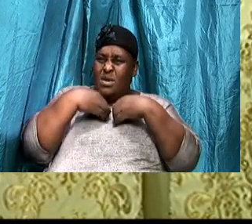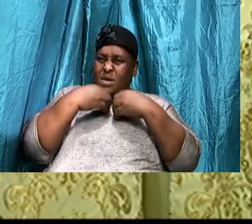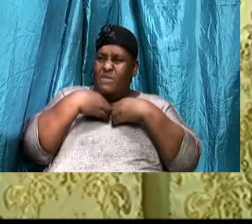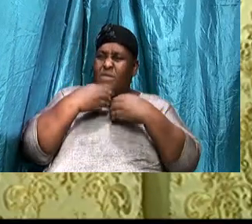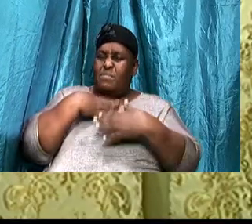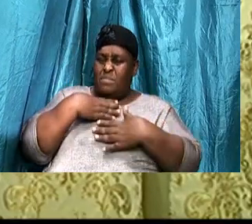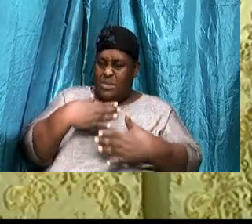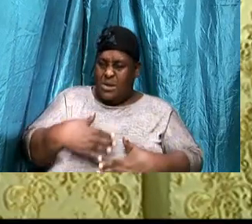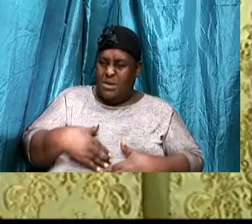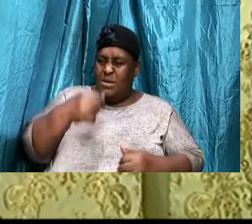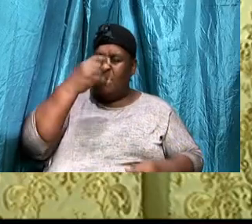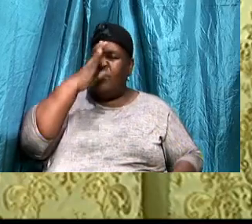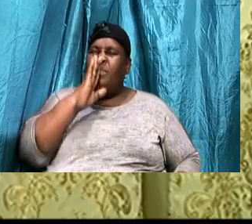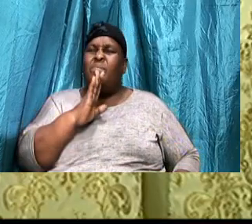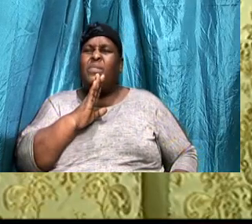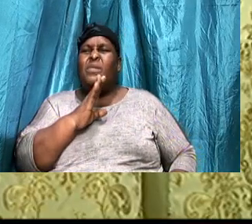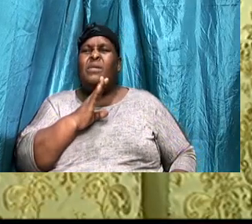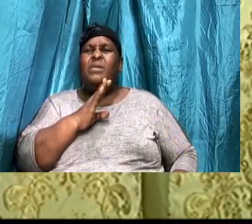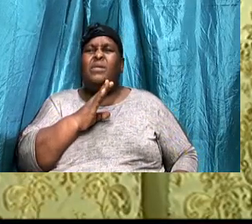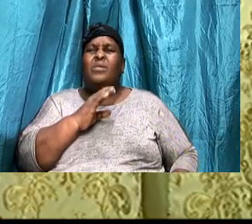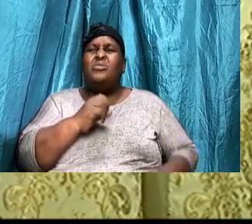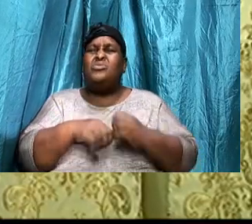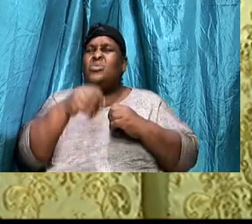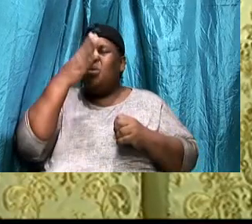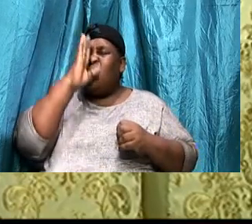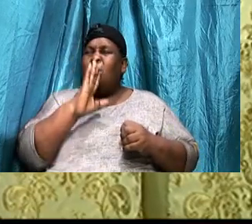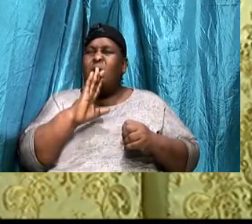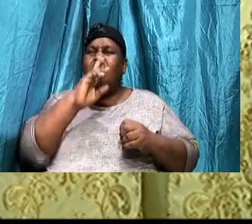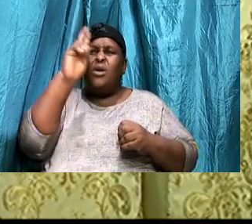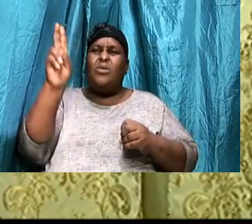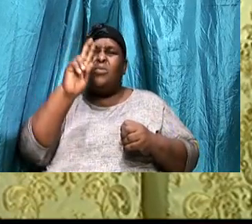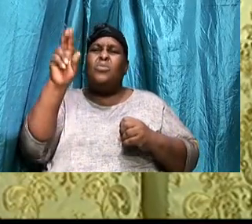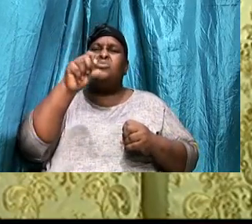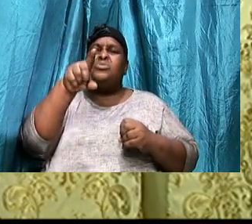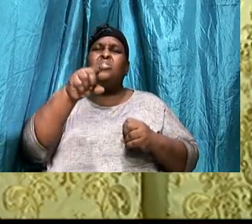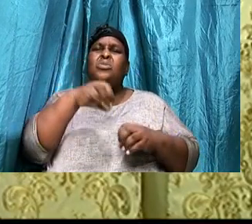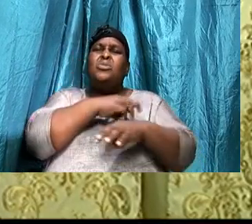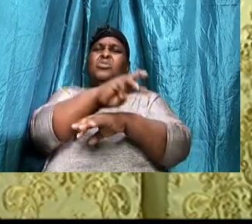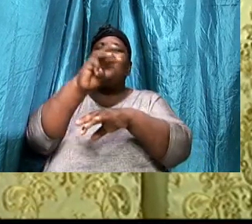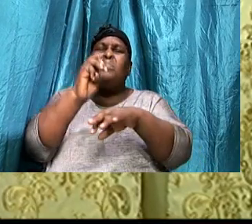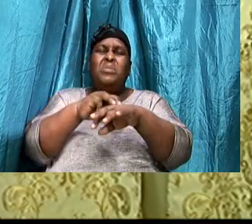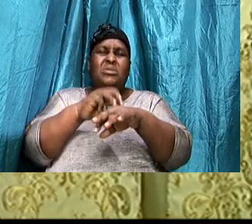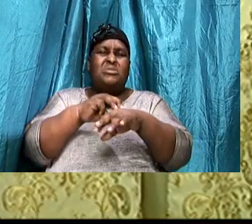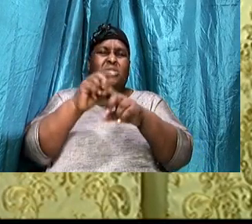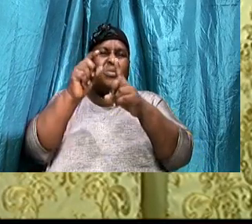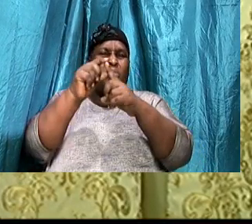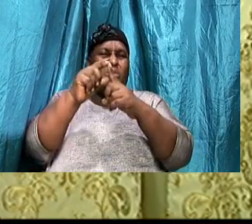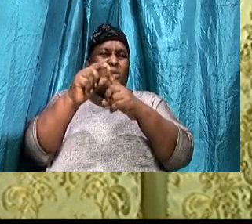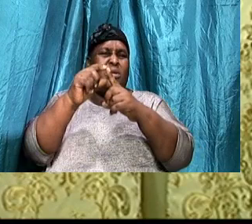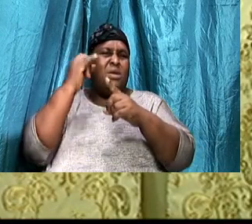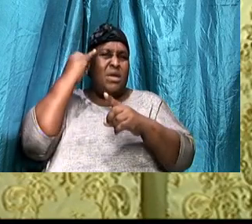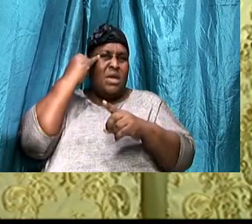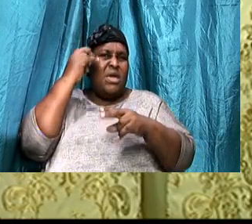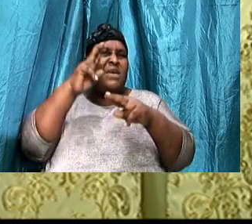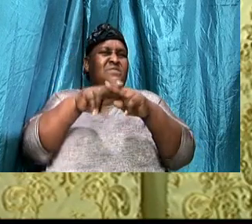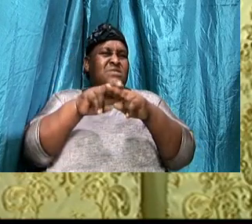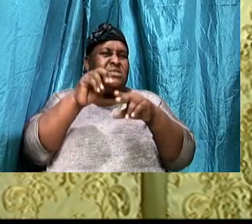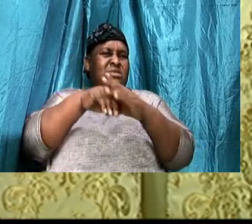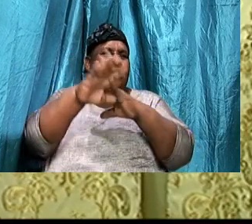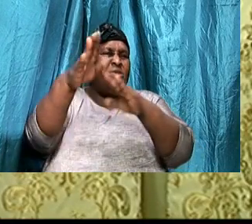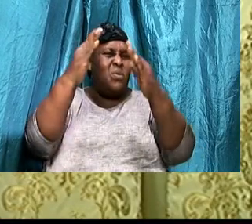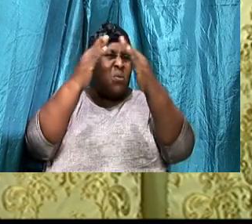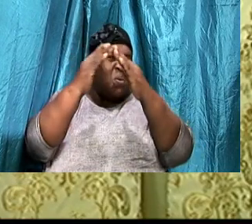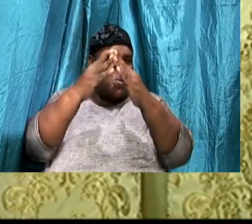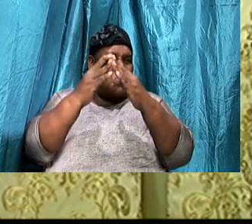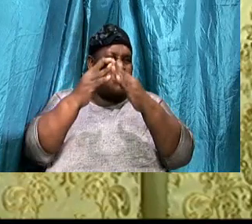Minister the word, So that God can use you, To minister the word, If you sit in your house, Every day, I have news for you,